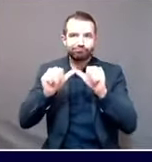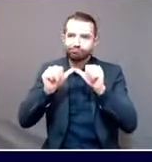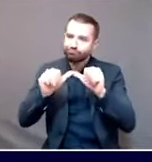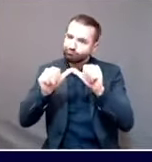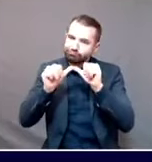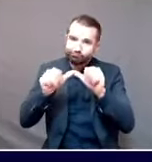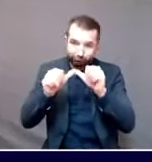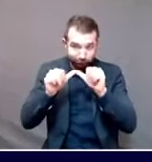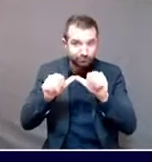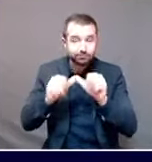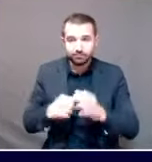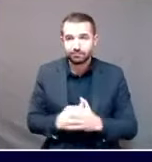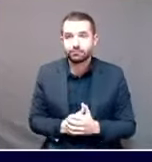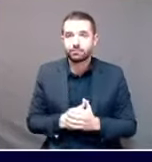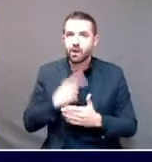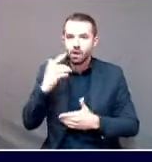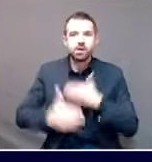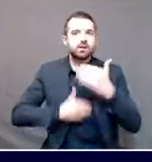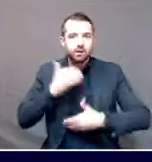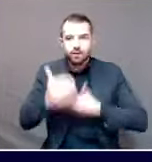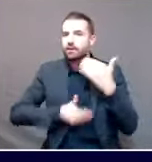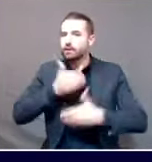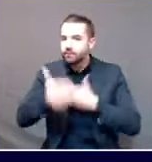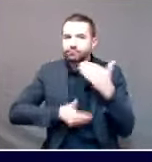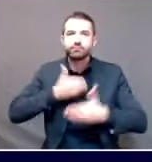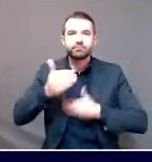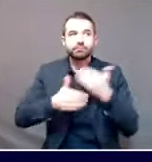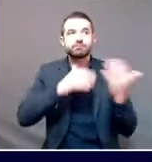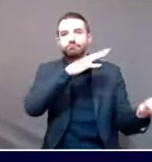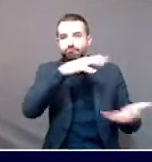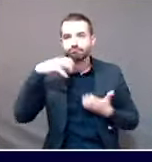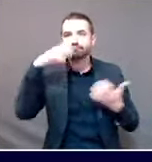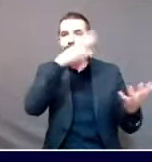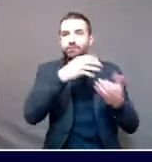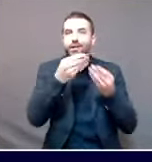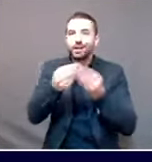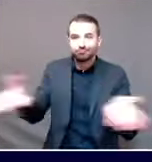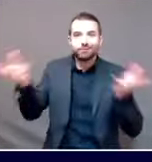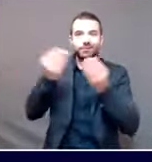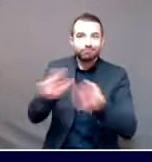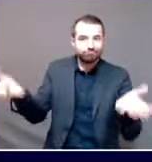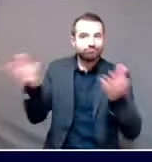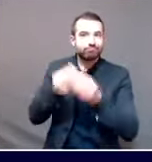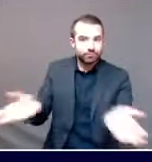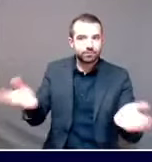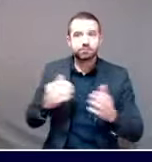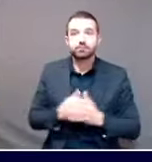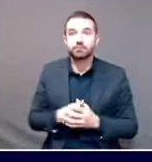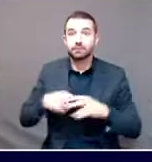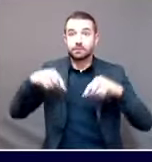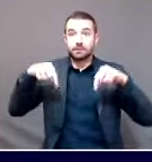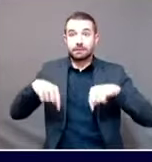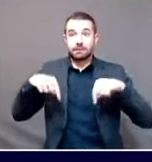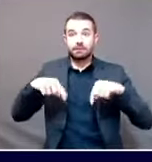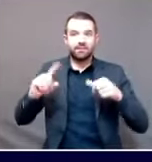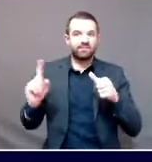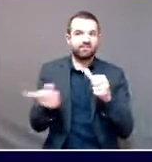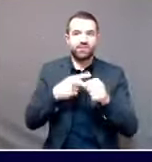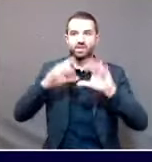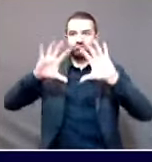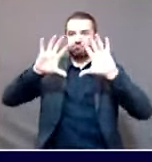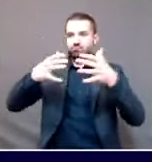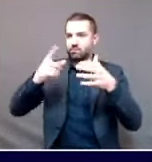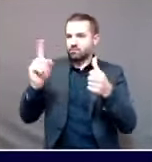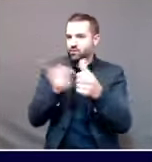process, we will begin moving into vaccinating different populations across the state of Maine. I want to